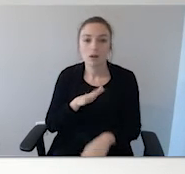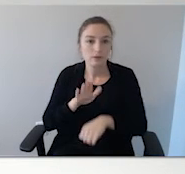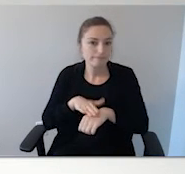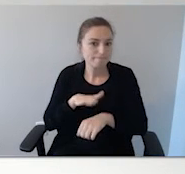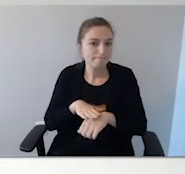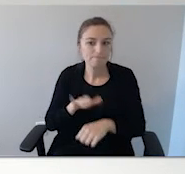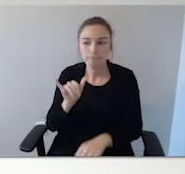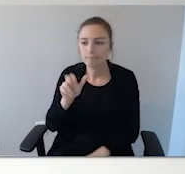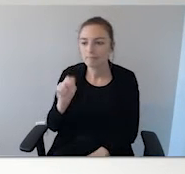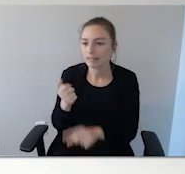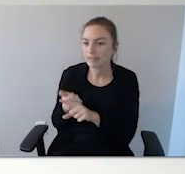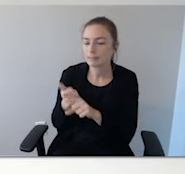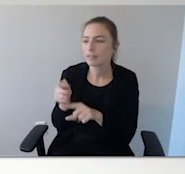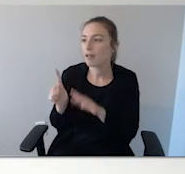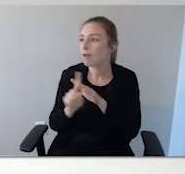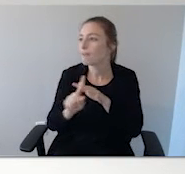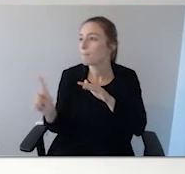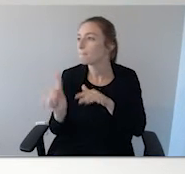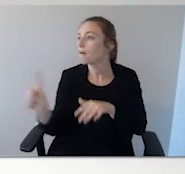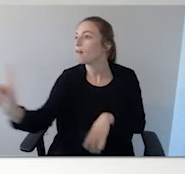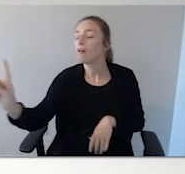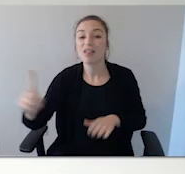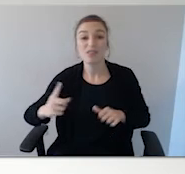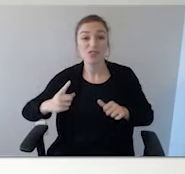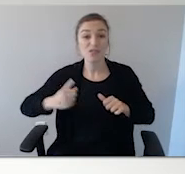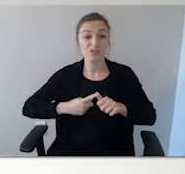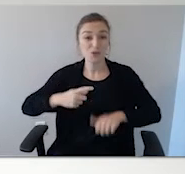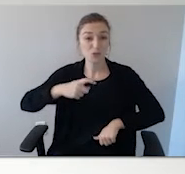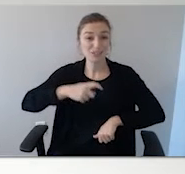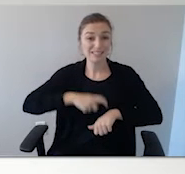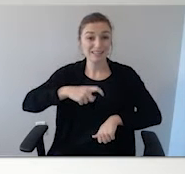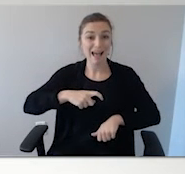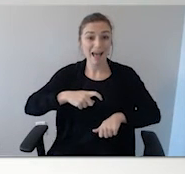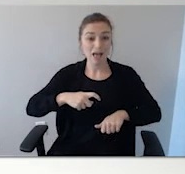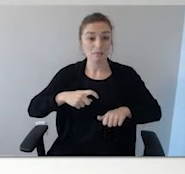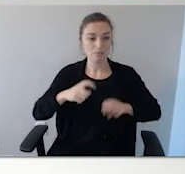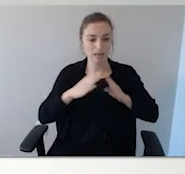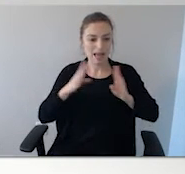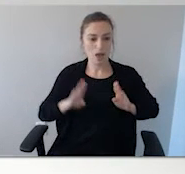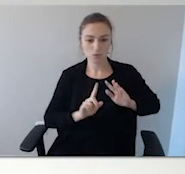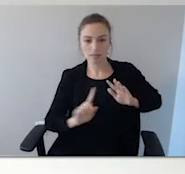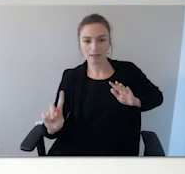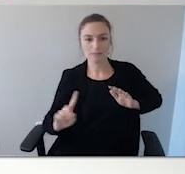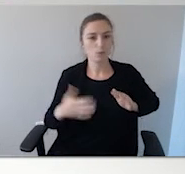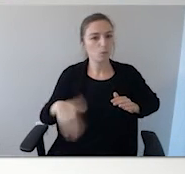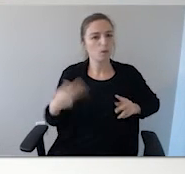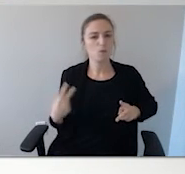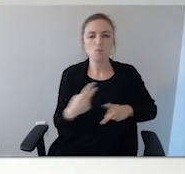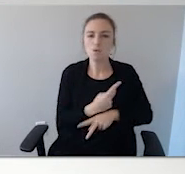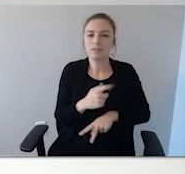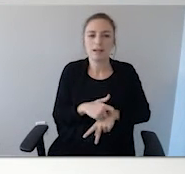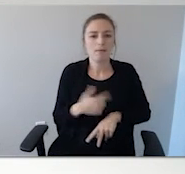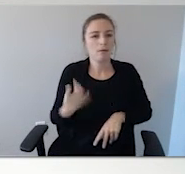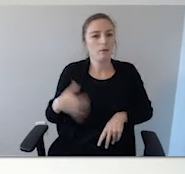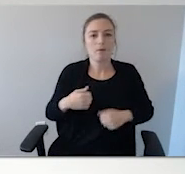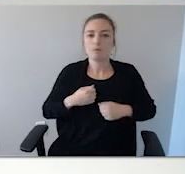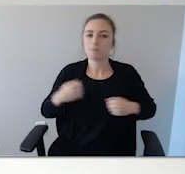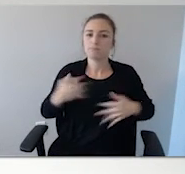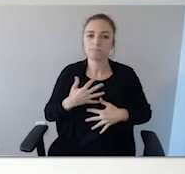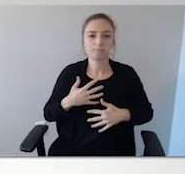that Ian's wandered, the first time away from home was the worst time and the first time out in public was the worst time.